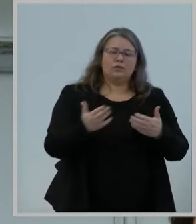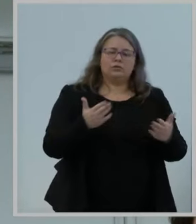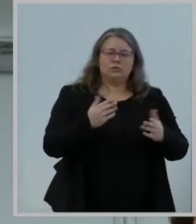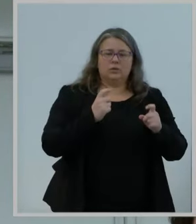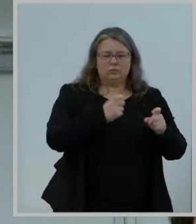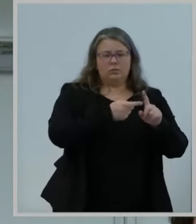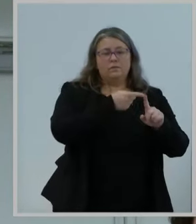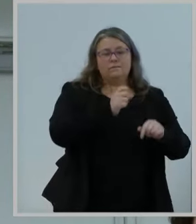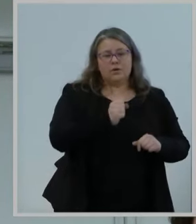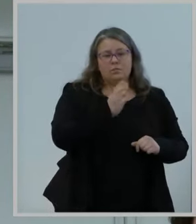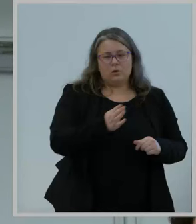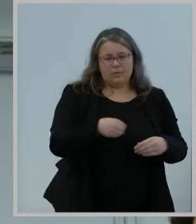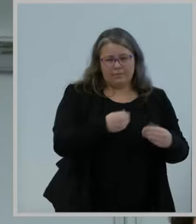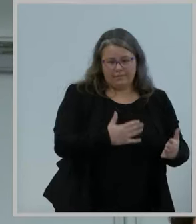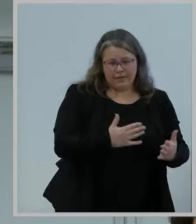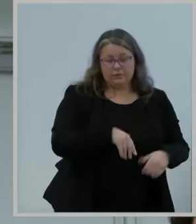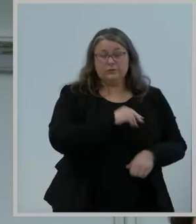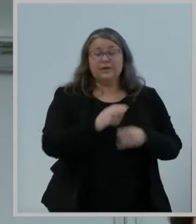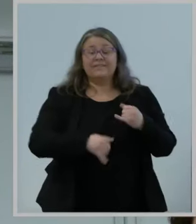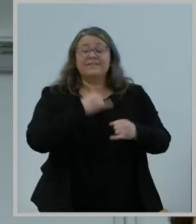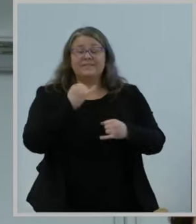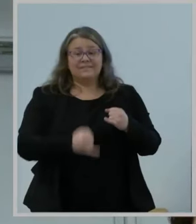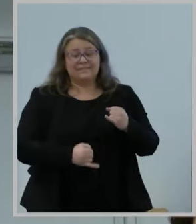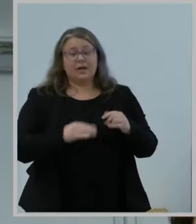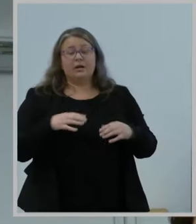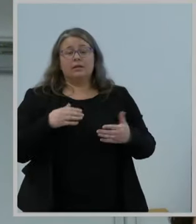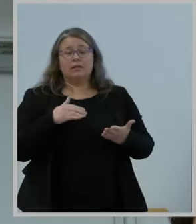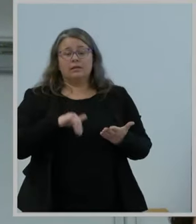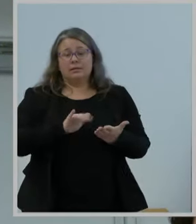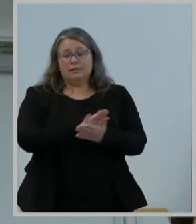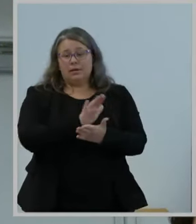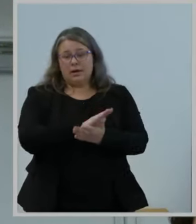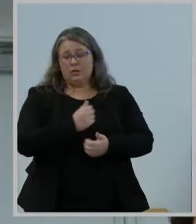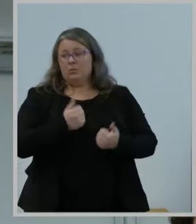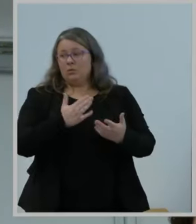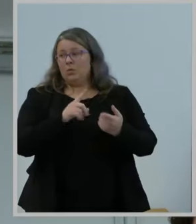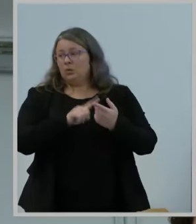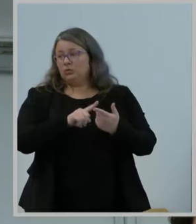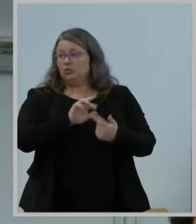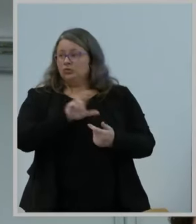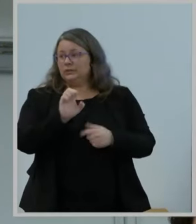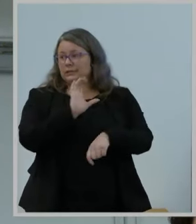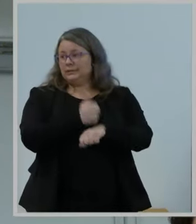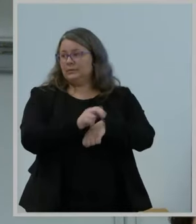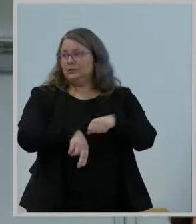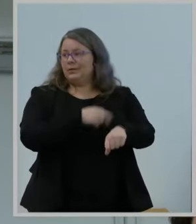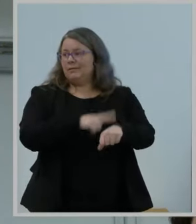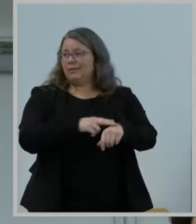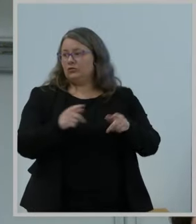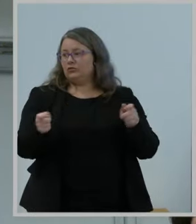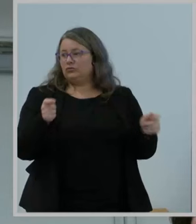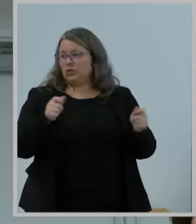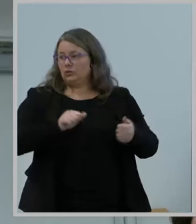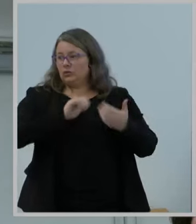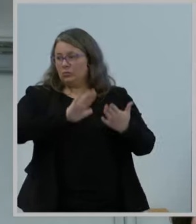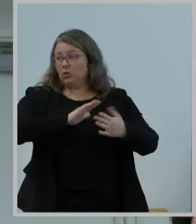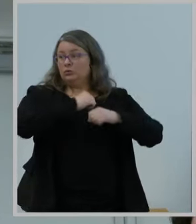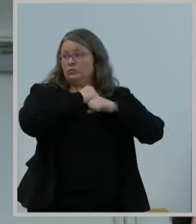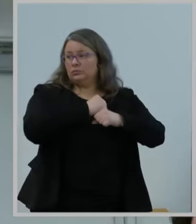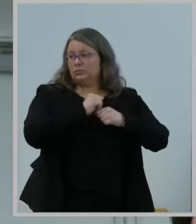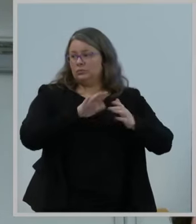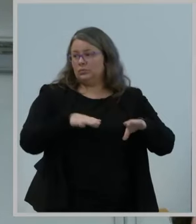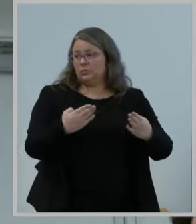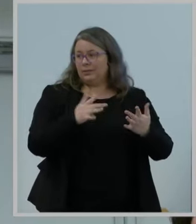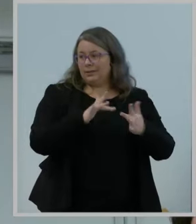Finally, the item before you proposes to reestablish a national regulatory approach to protect the open Internet by preventing broadband Internet